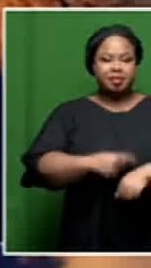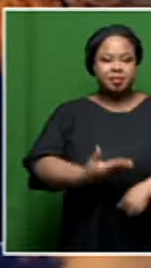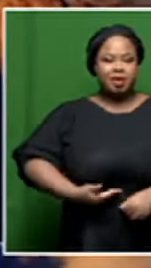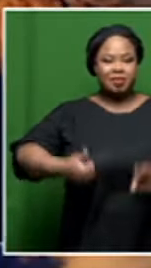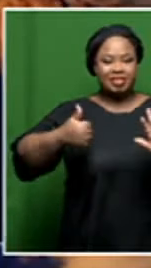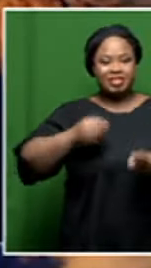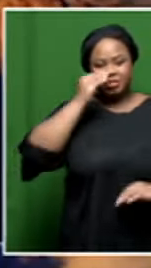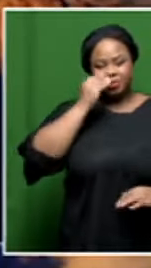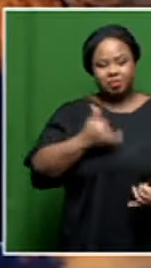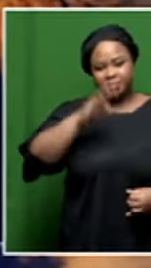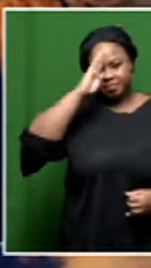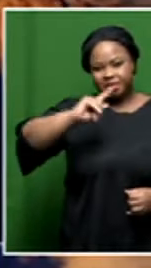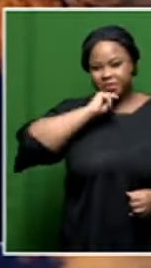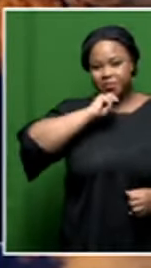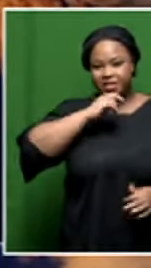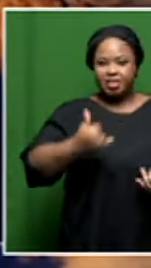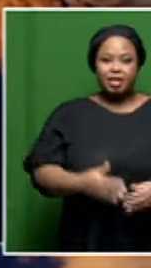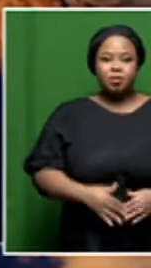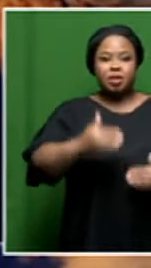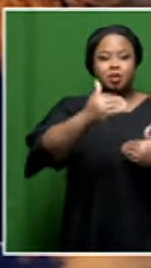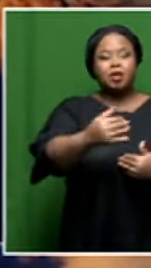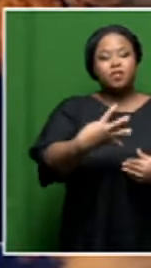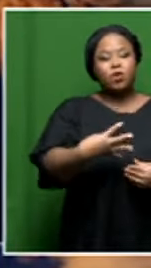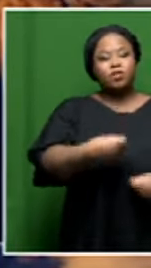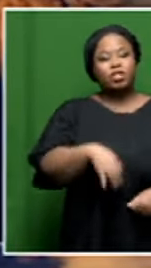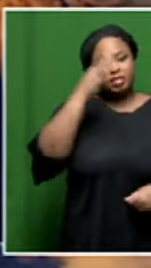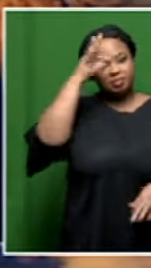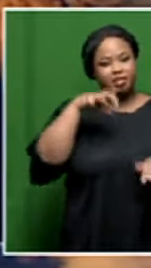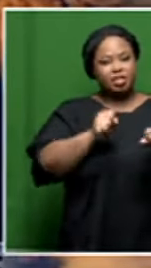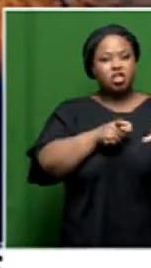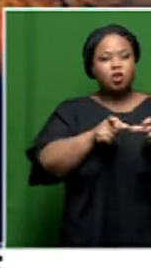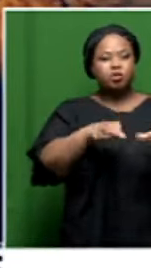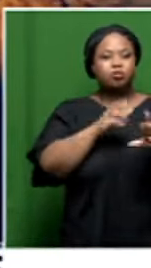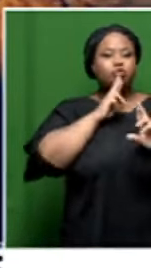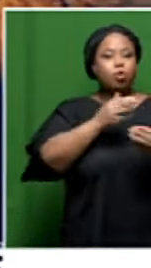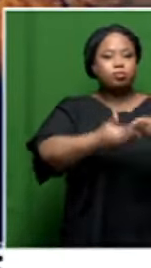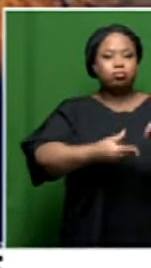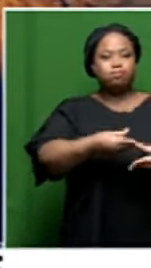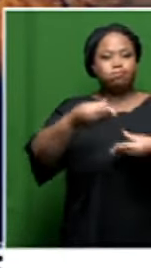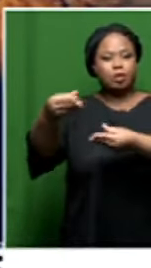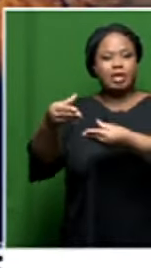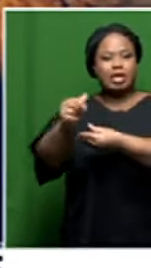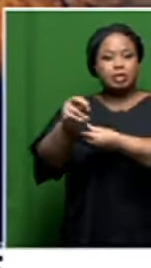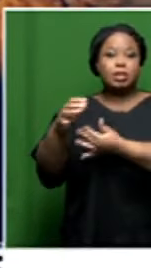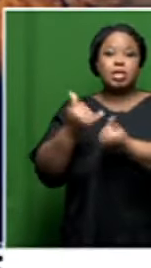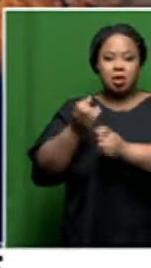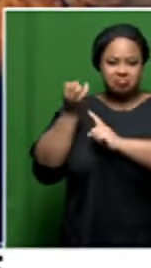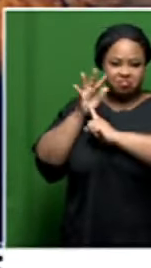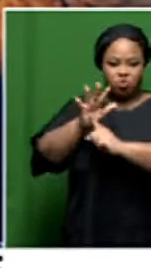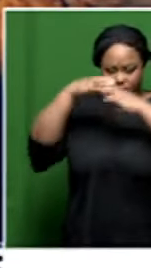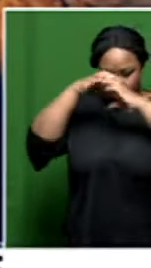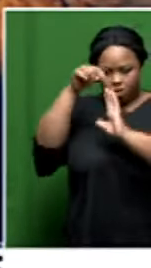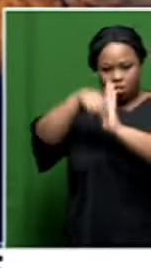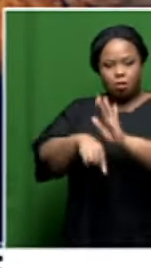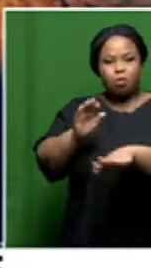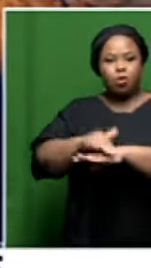Headlines, a very good morning to you. Part 4 of the State Capture Report has thrust the ANC into the spotlight, saying